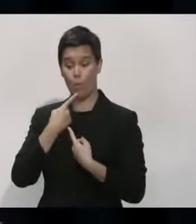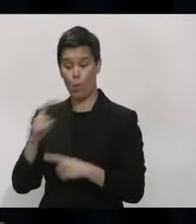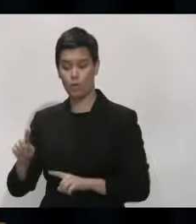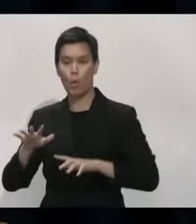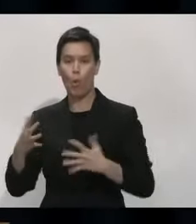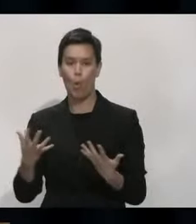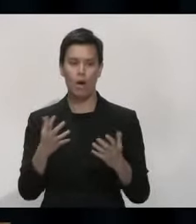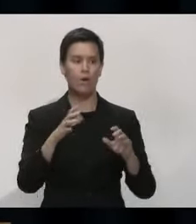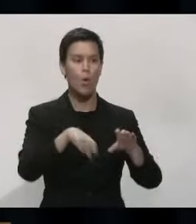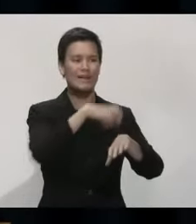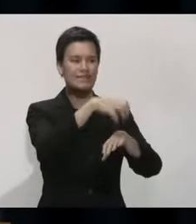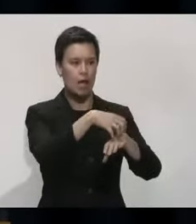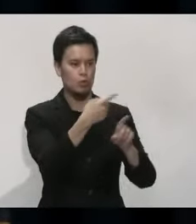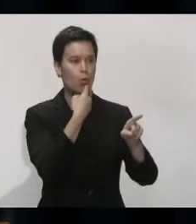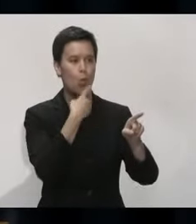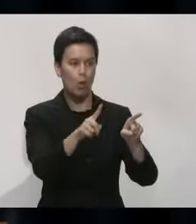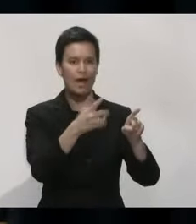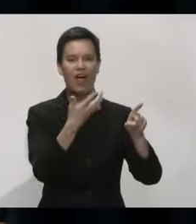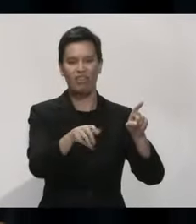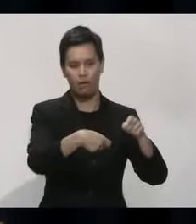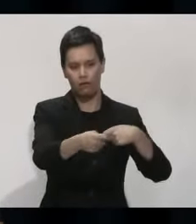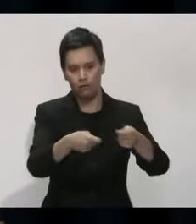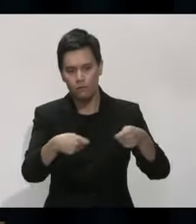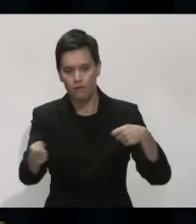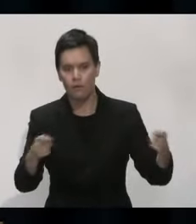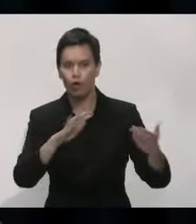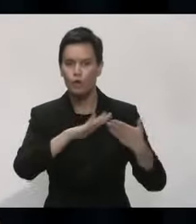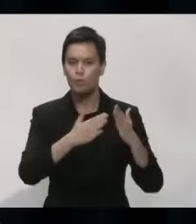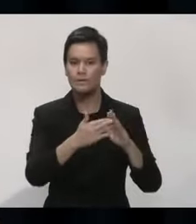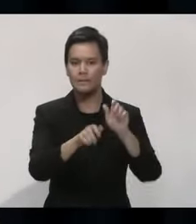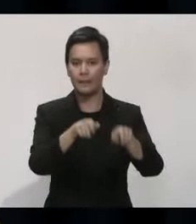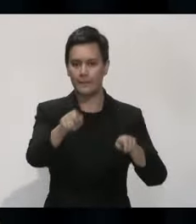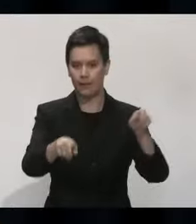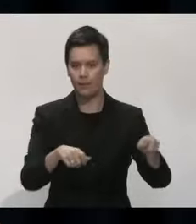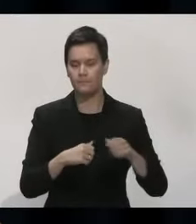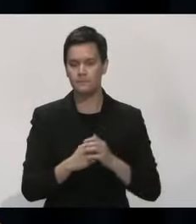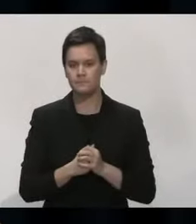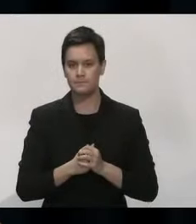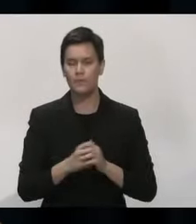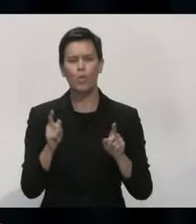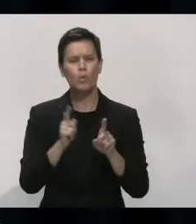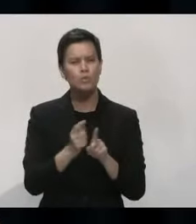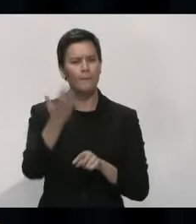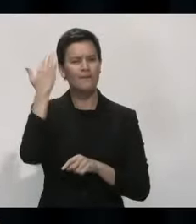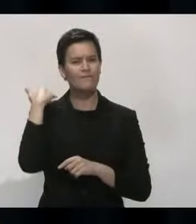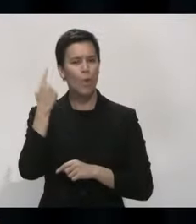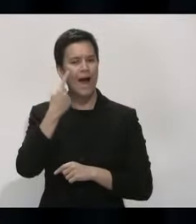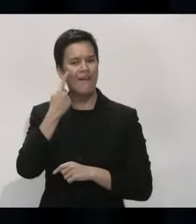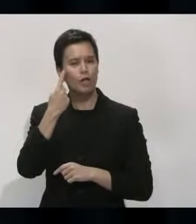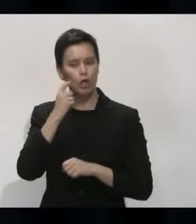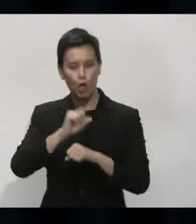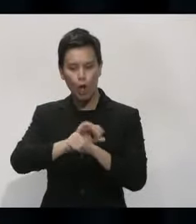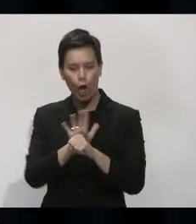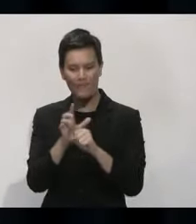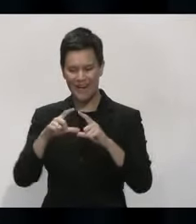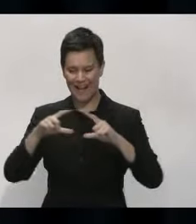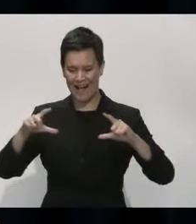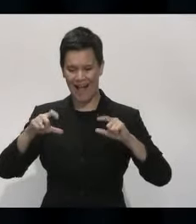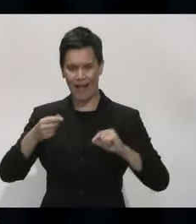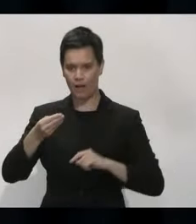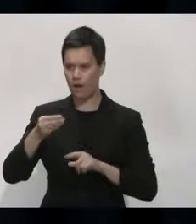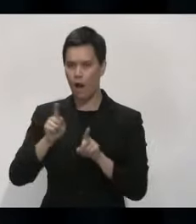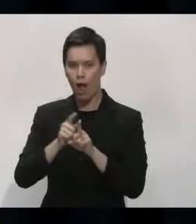continuing with our trials of the covid card that was put on hold as we dealt with the most recent outbreak. But the